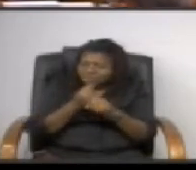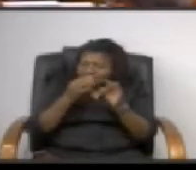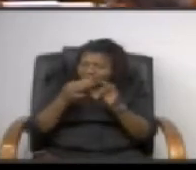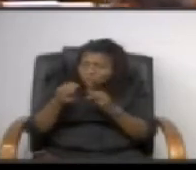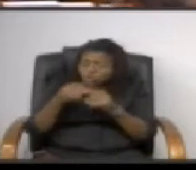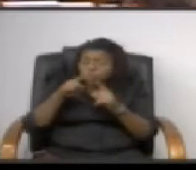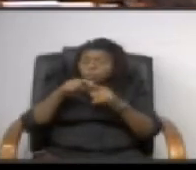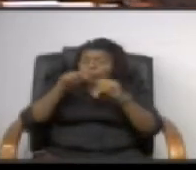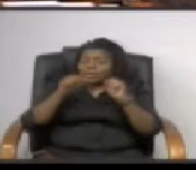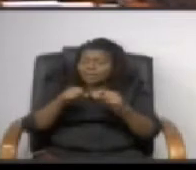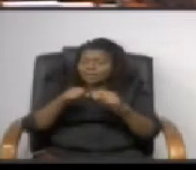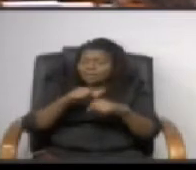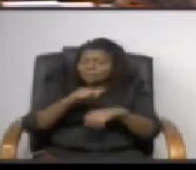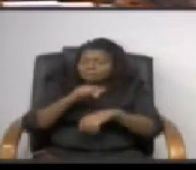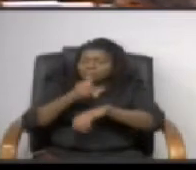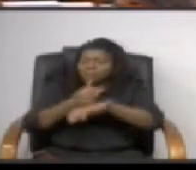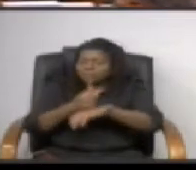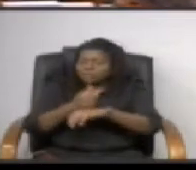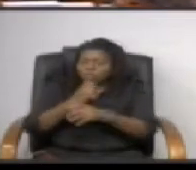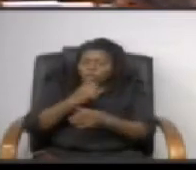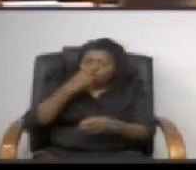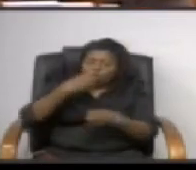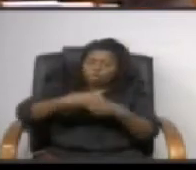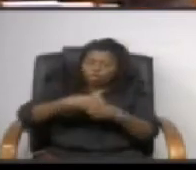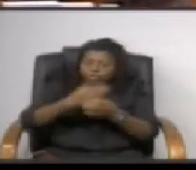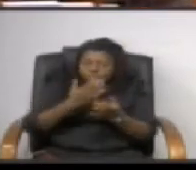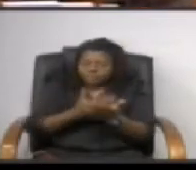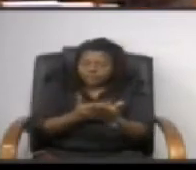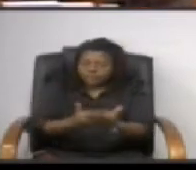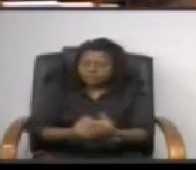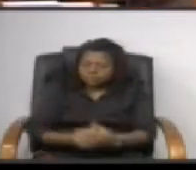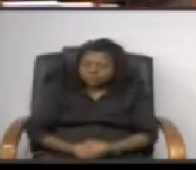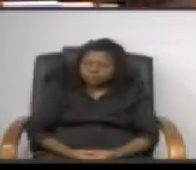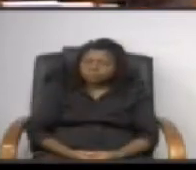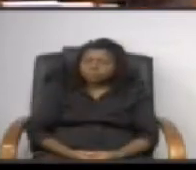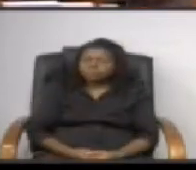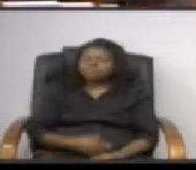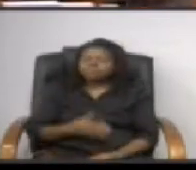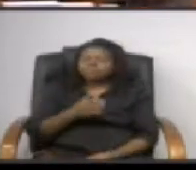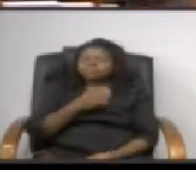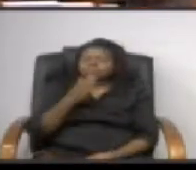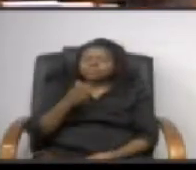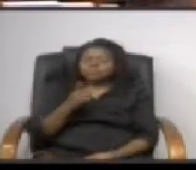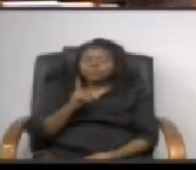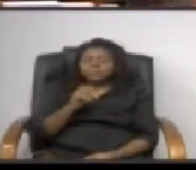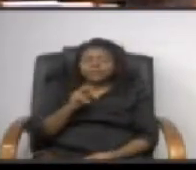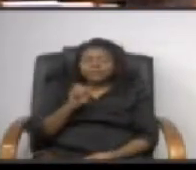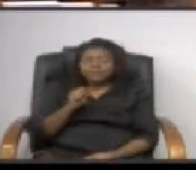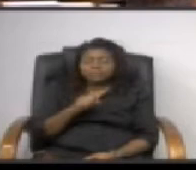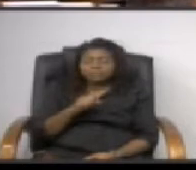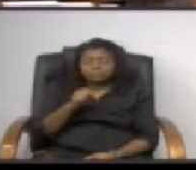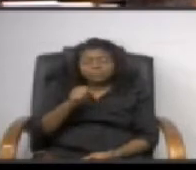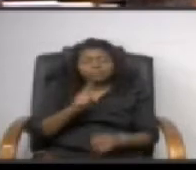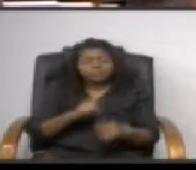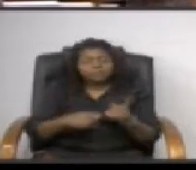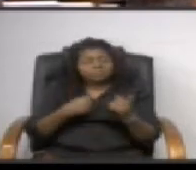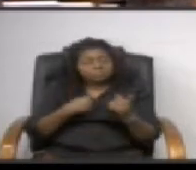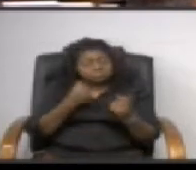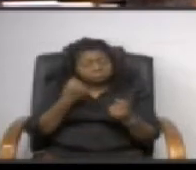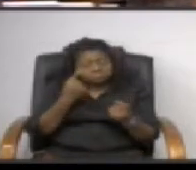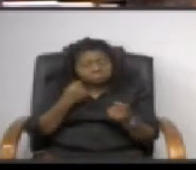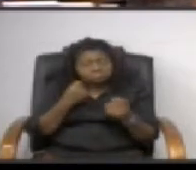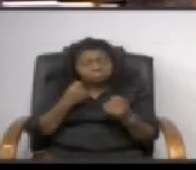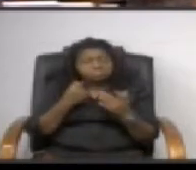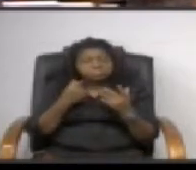we can based on on hard hard scientific evidence miss davis uh to be fair um i received and i believe